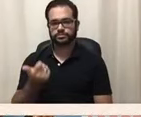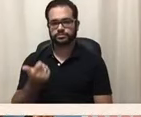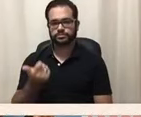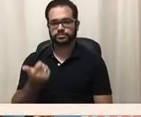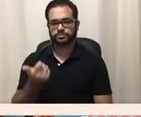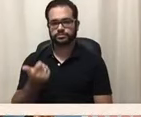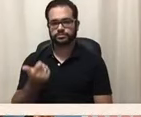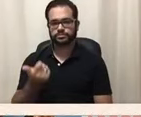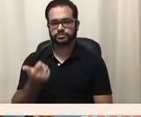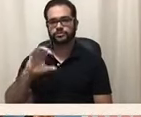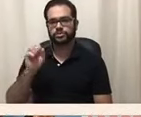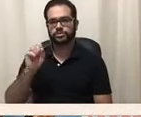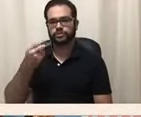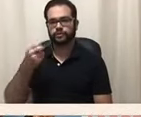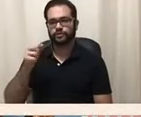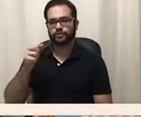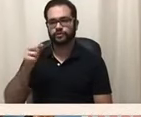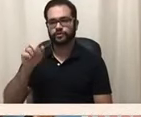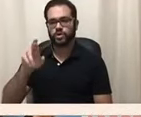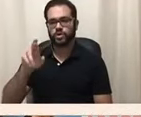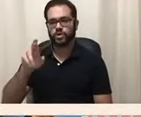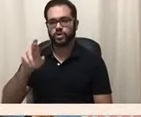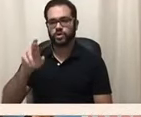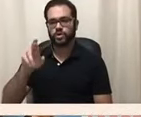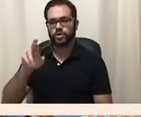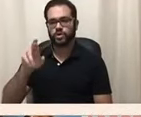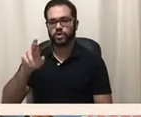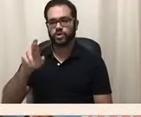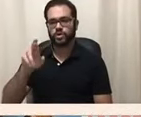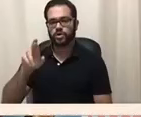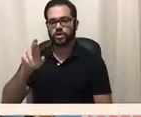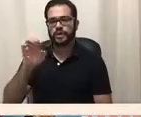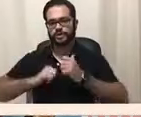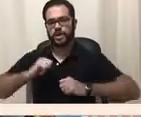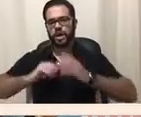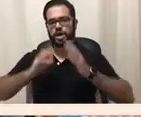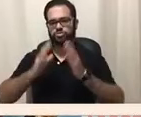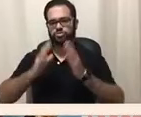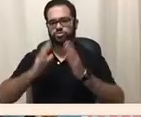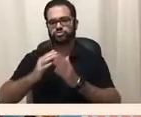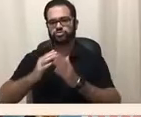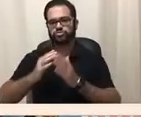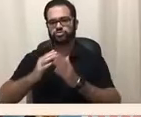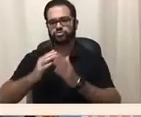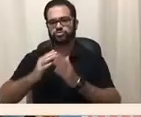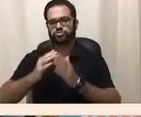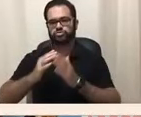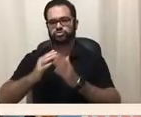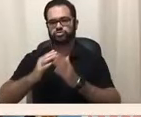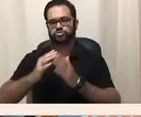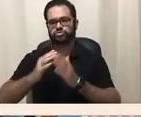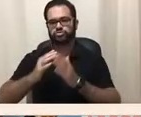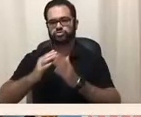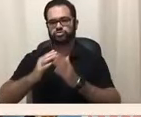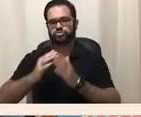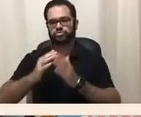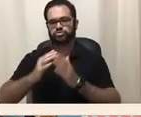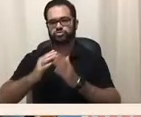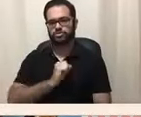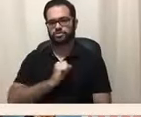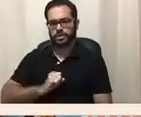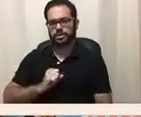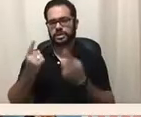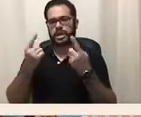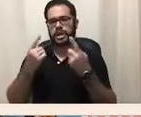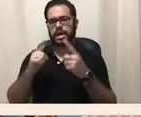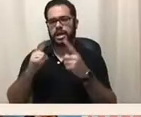known for playing Superman, was paralyzed due to falling